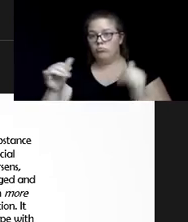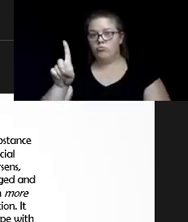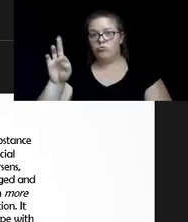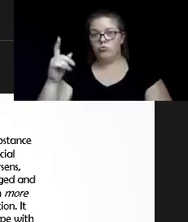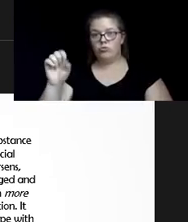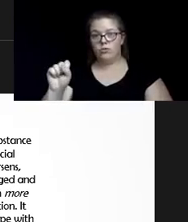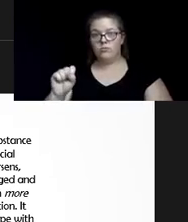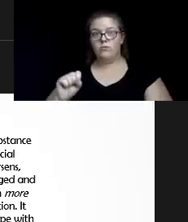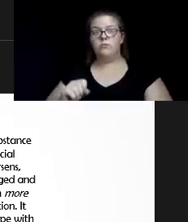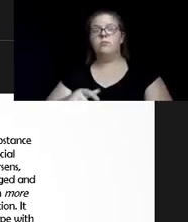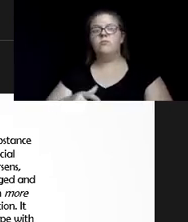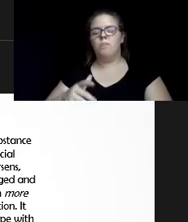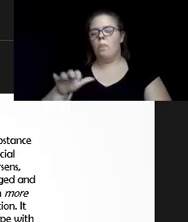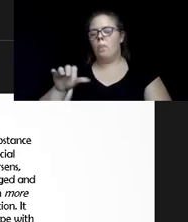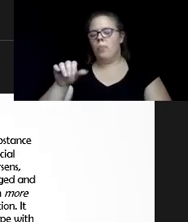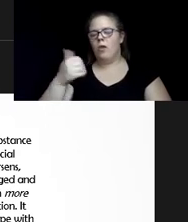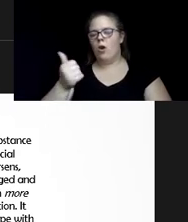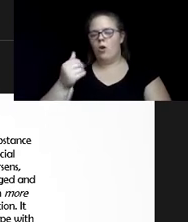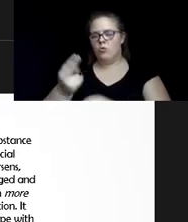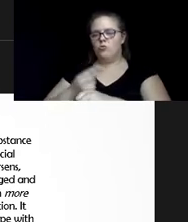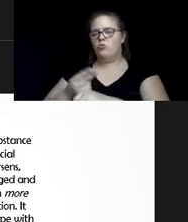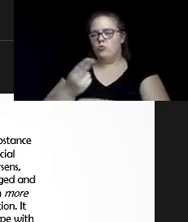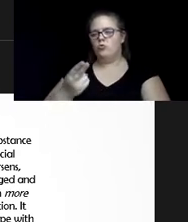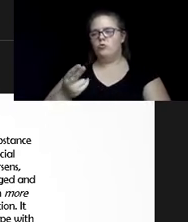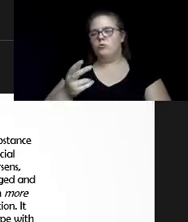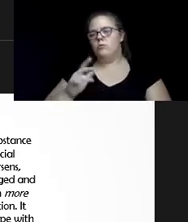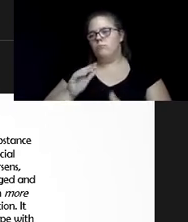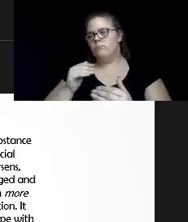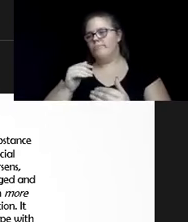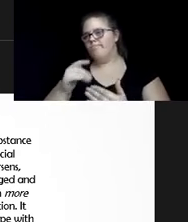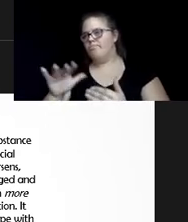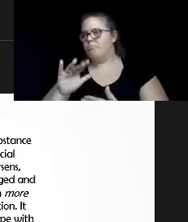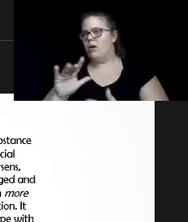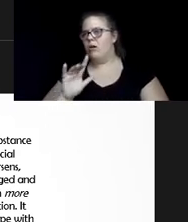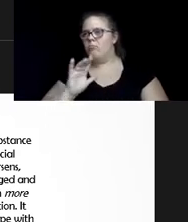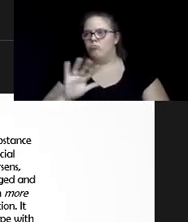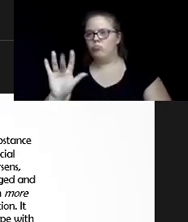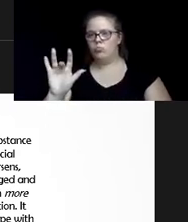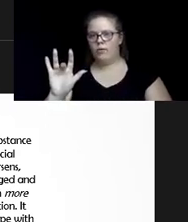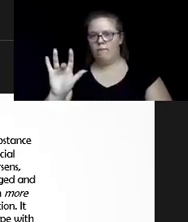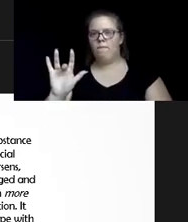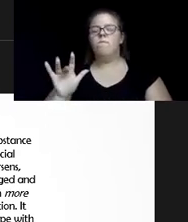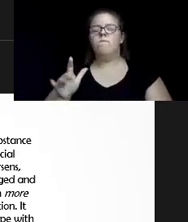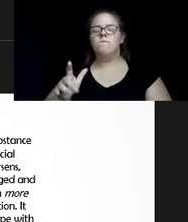the age of 25. So that's the period of time the baby boomers came in. So that's the historical perspective.